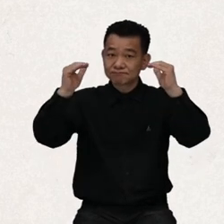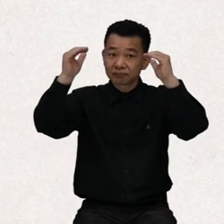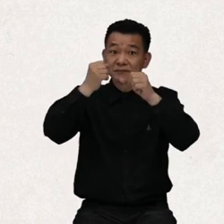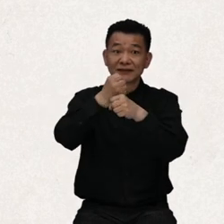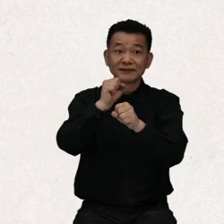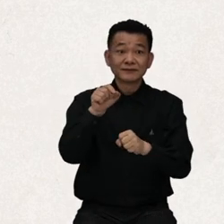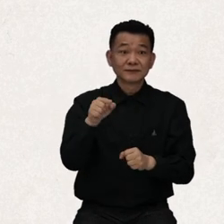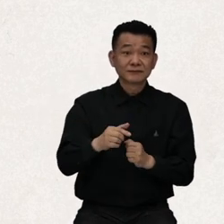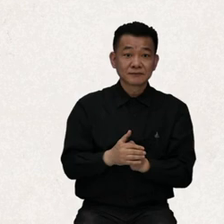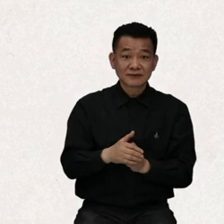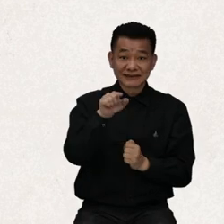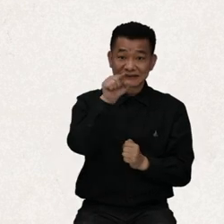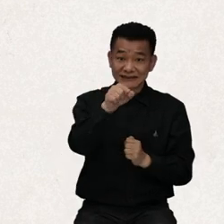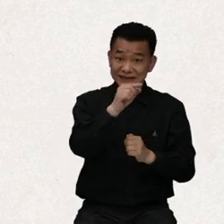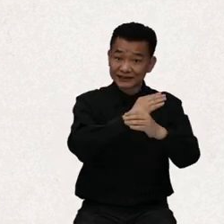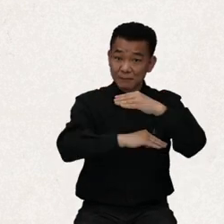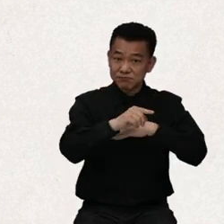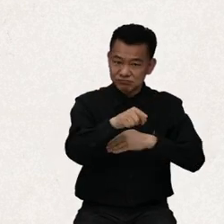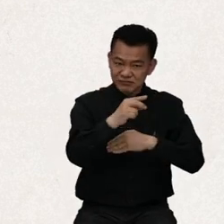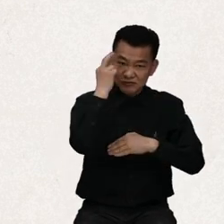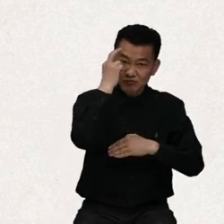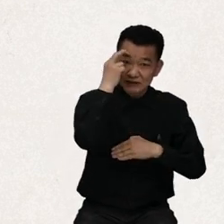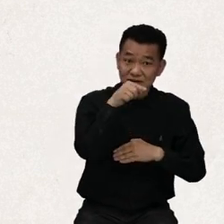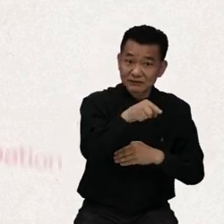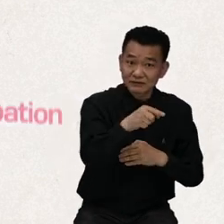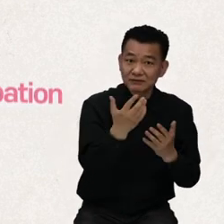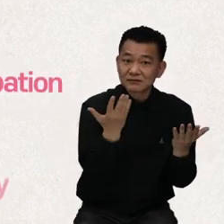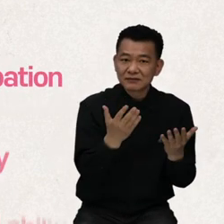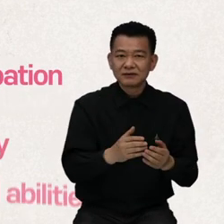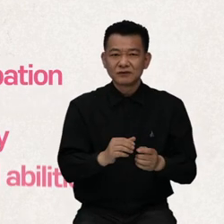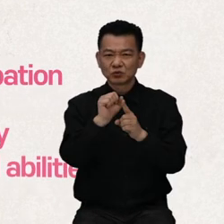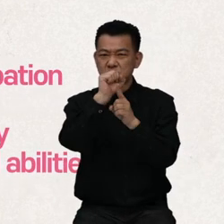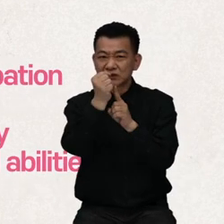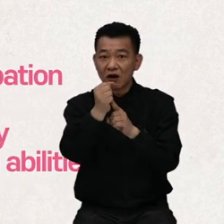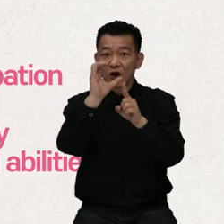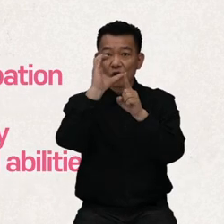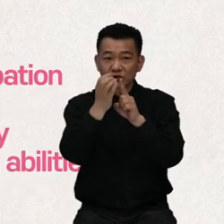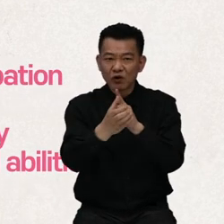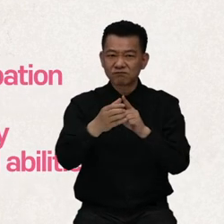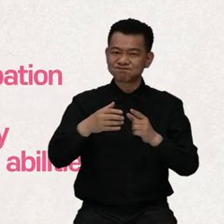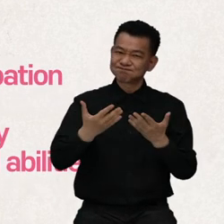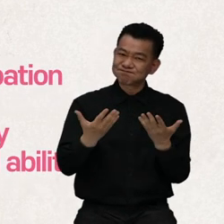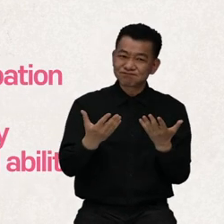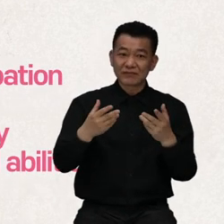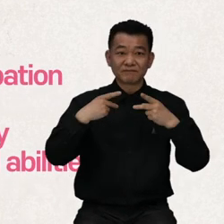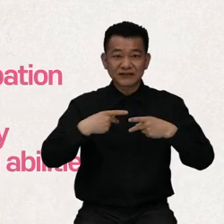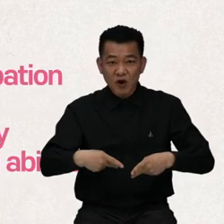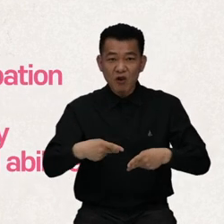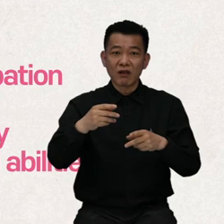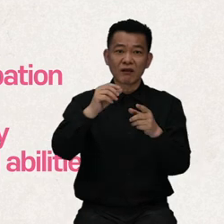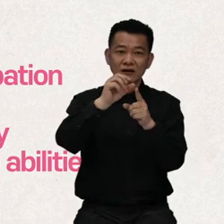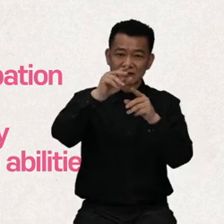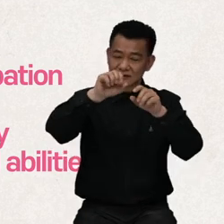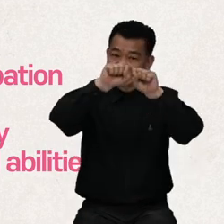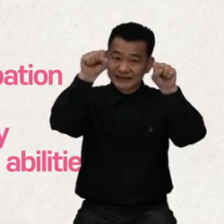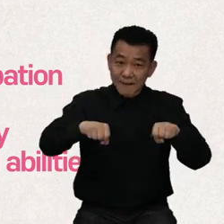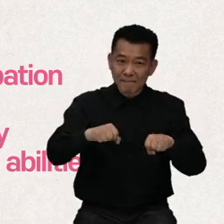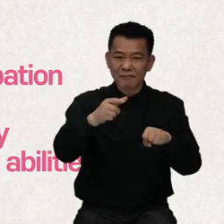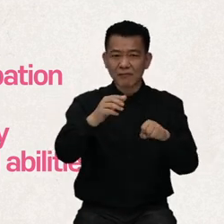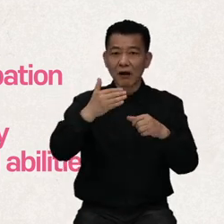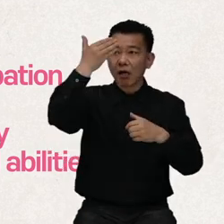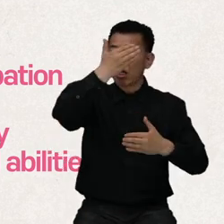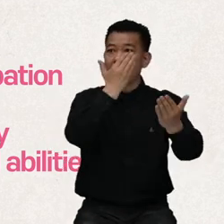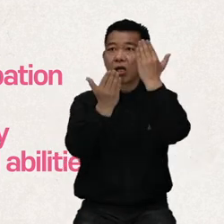Here, persons with disabilities include those who are restricted in complete and effective social participation